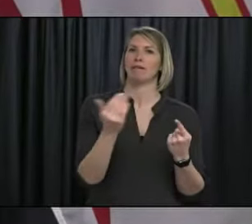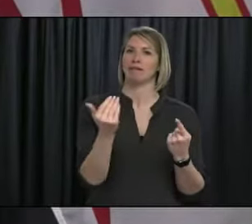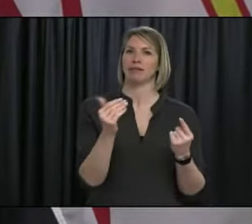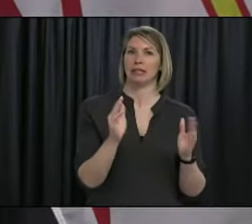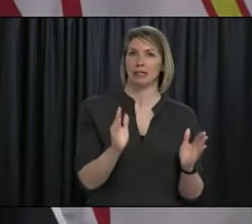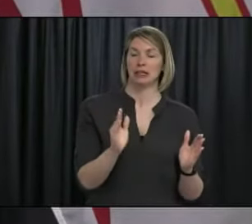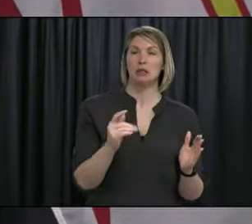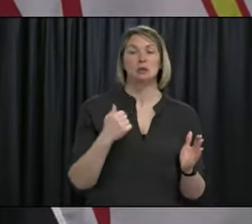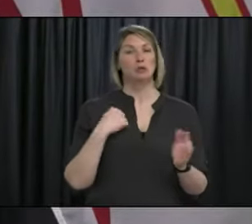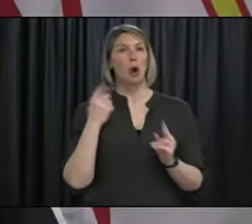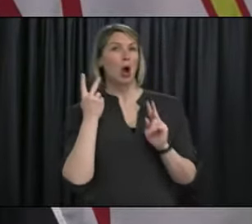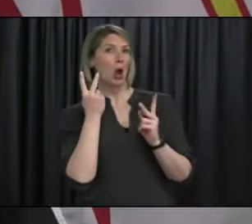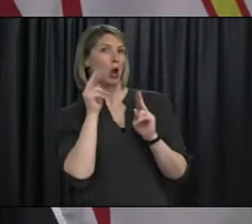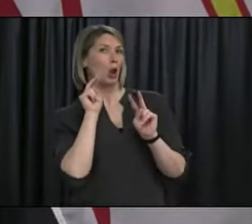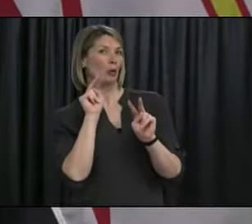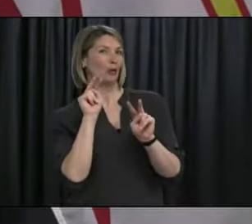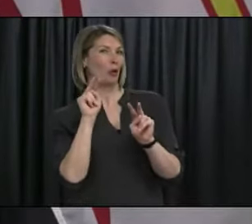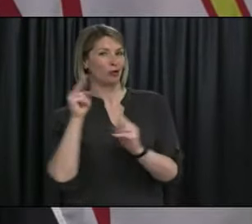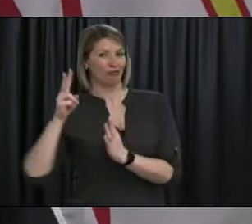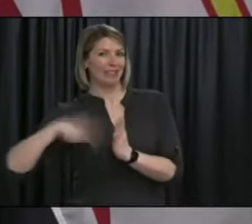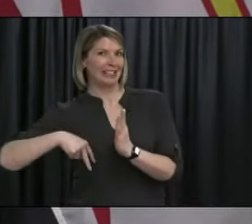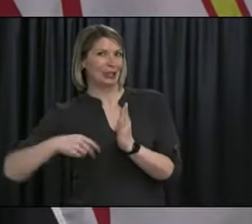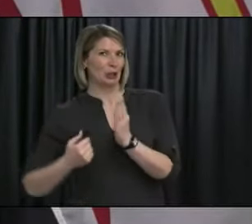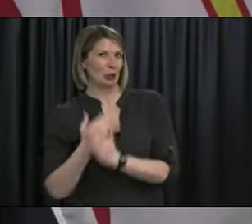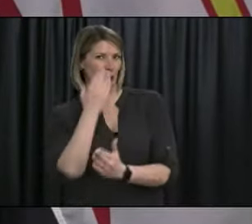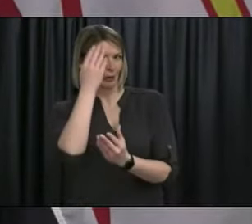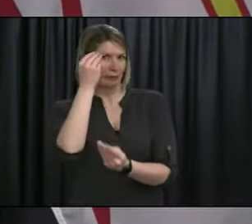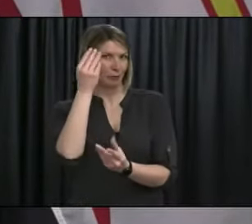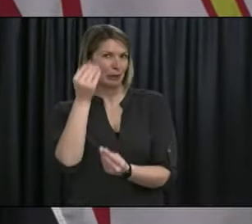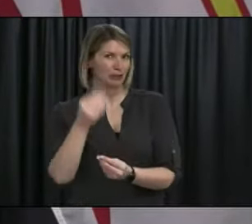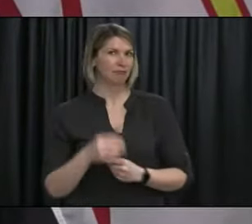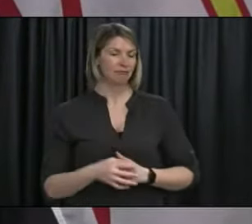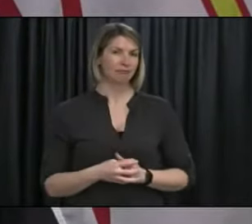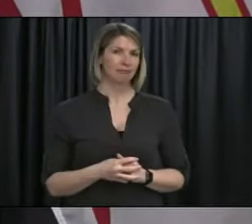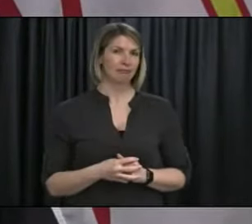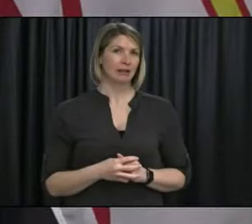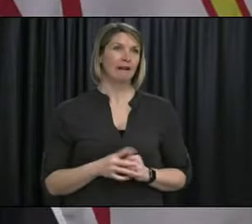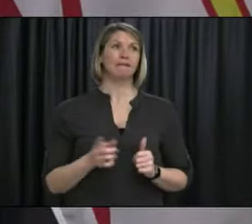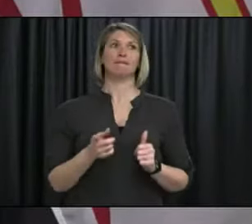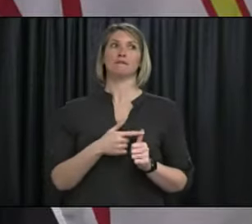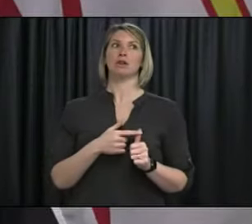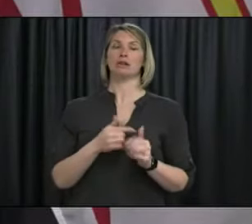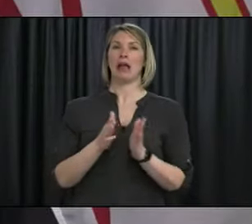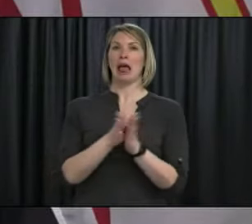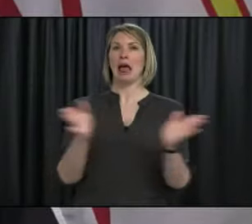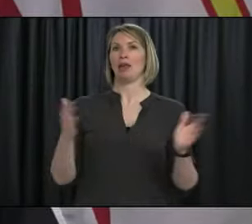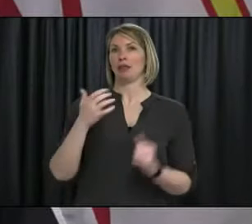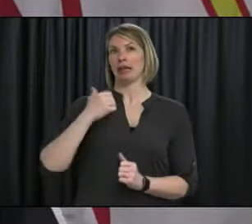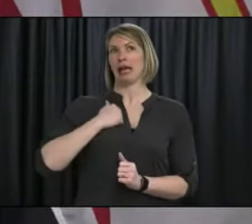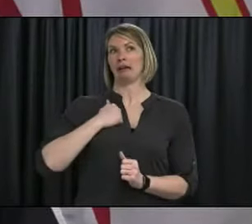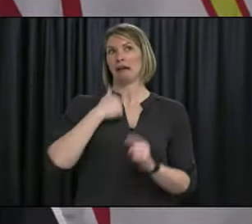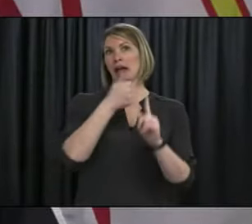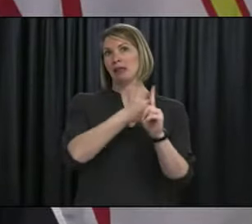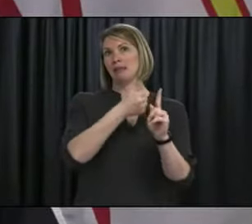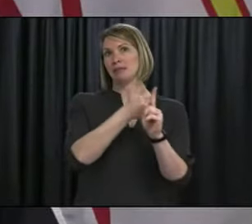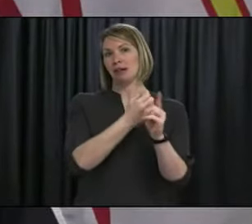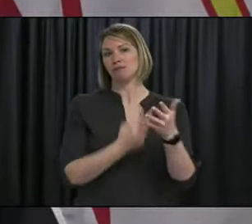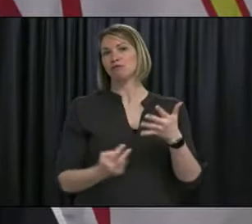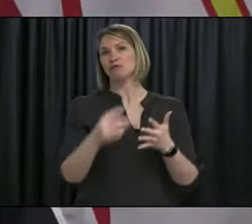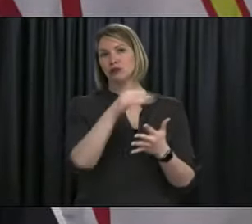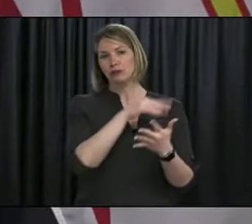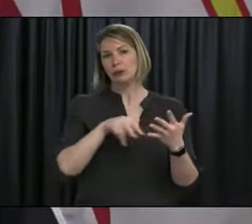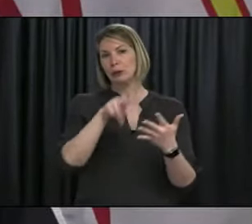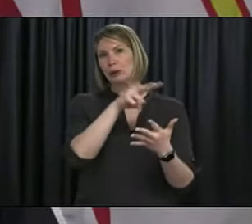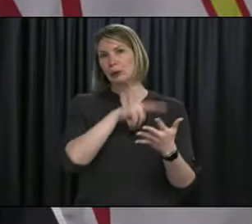those reports, um, when they come out and, uh, uh, you know, once health Canada has a chance to review that and, and the national advisory